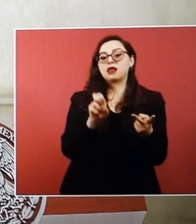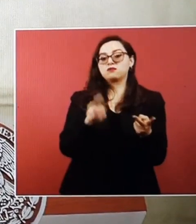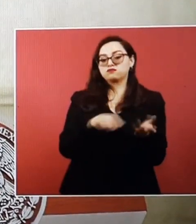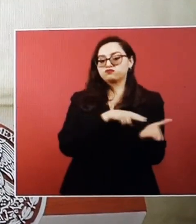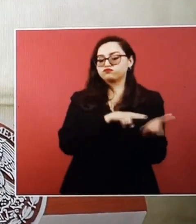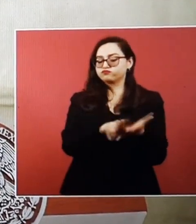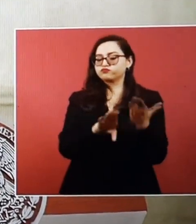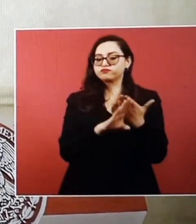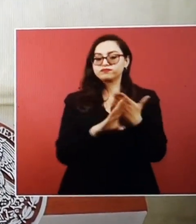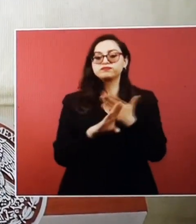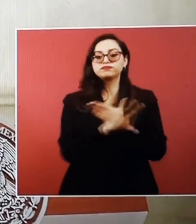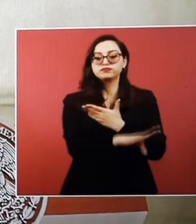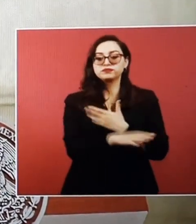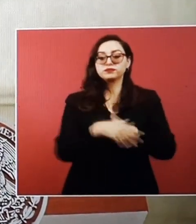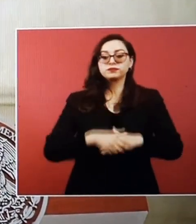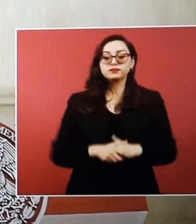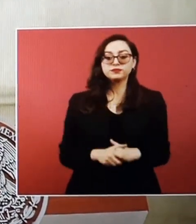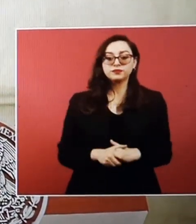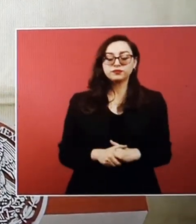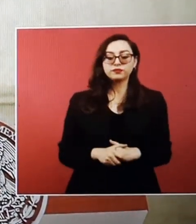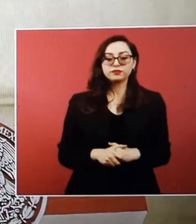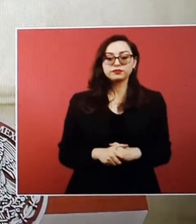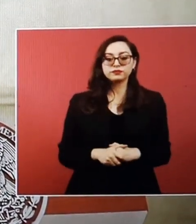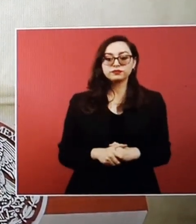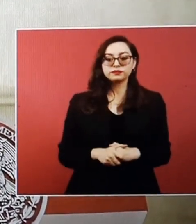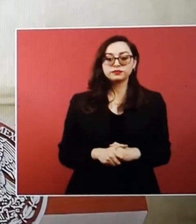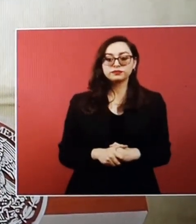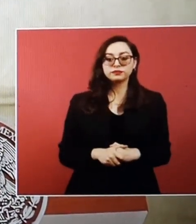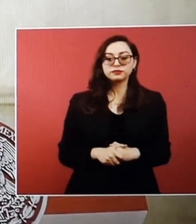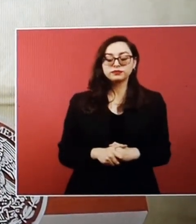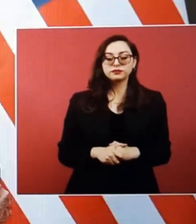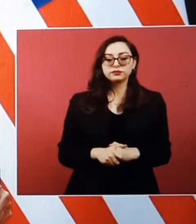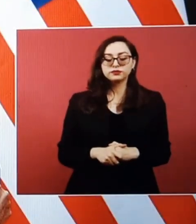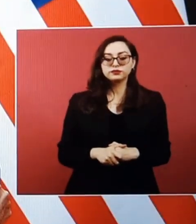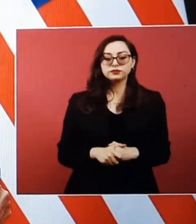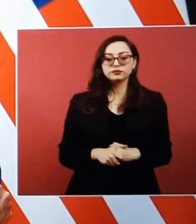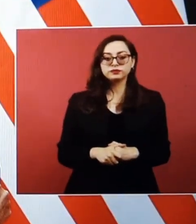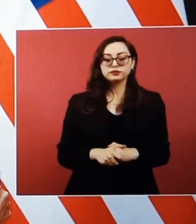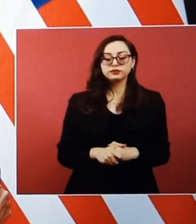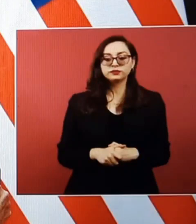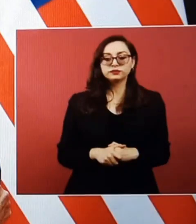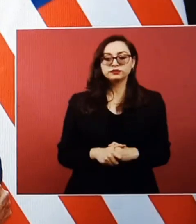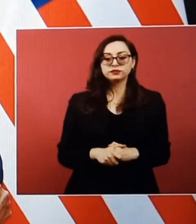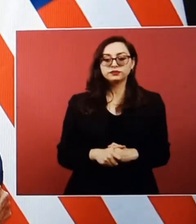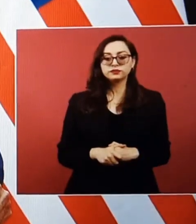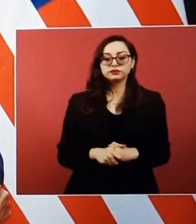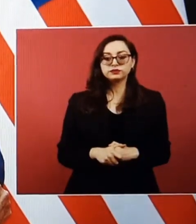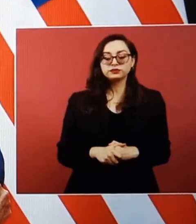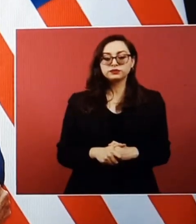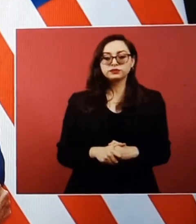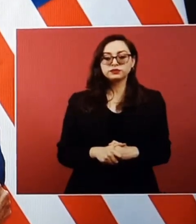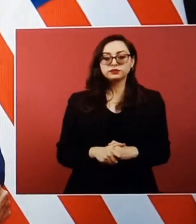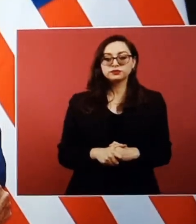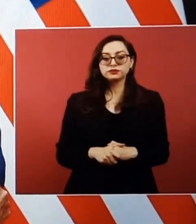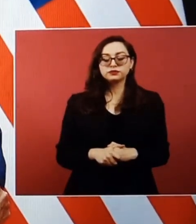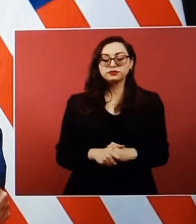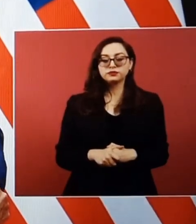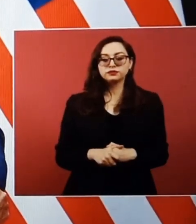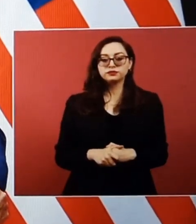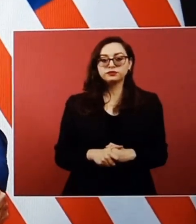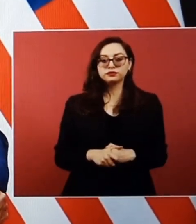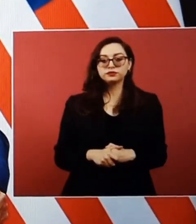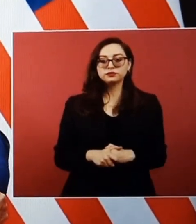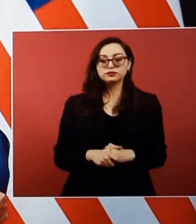democracies, we recognize our greatest strength is our people. But let me say that again, vital democracies, we are,